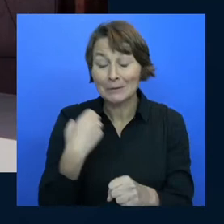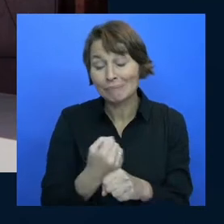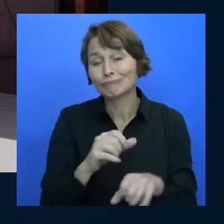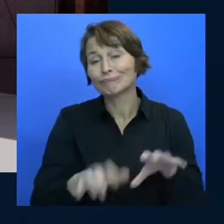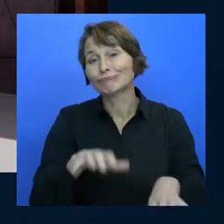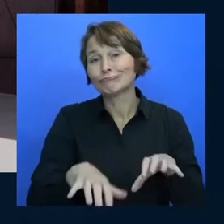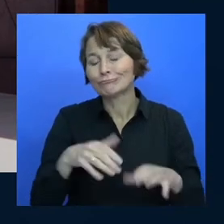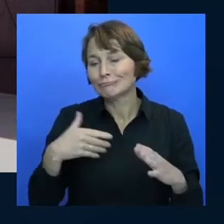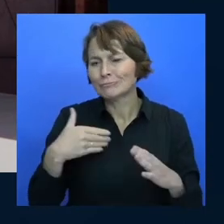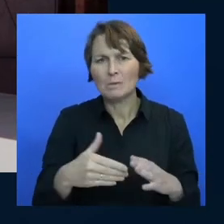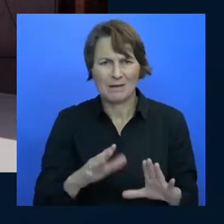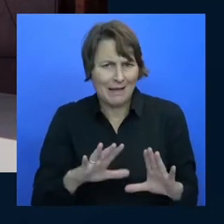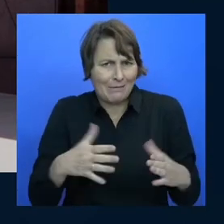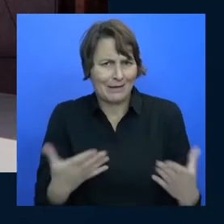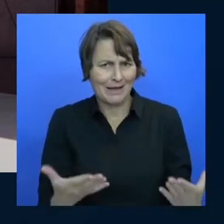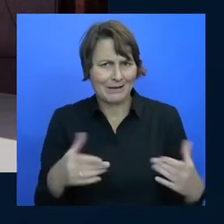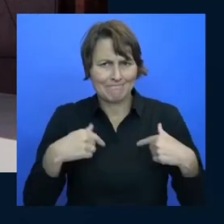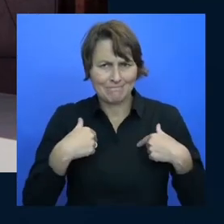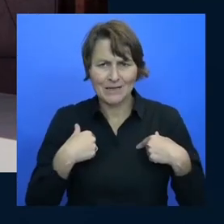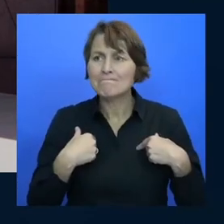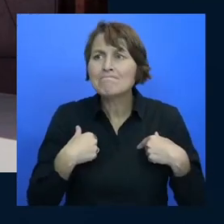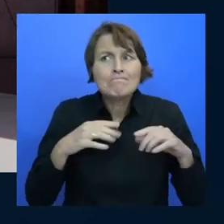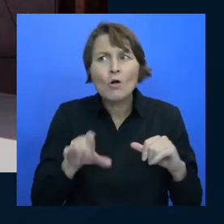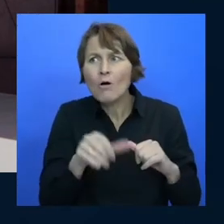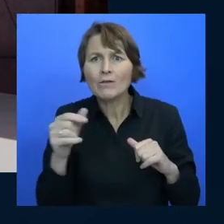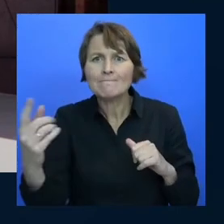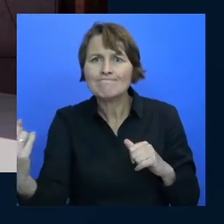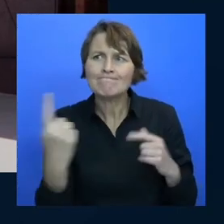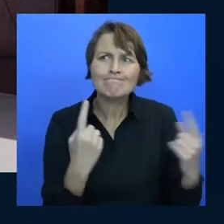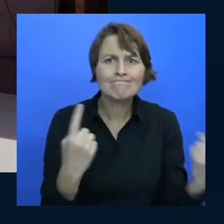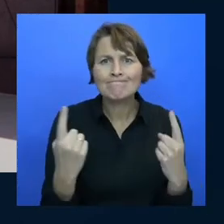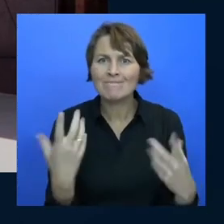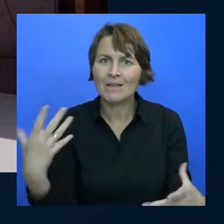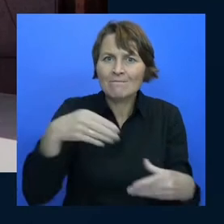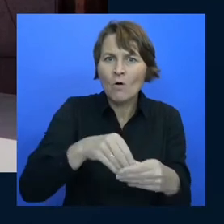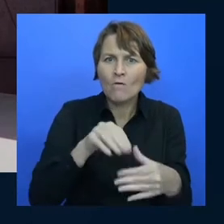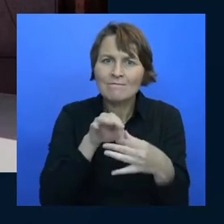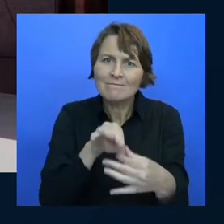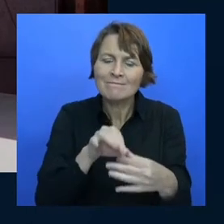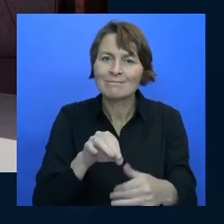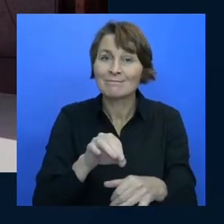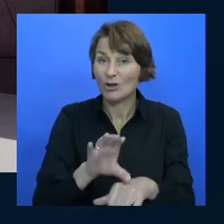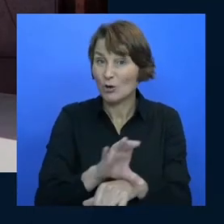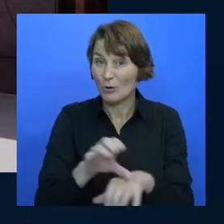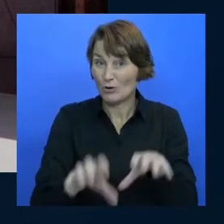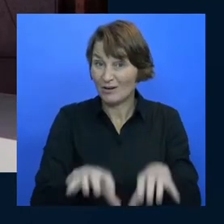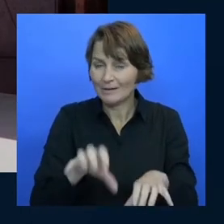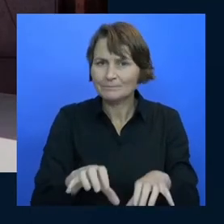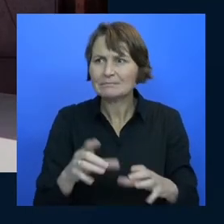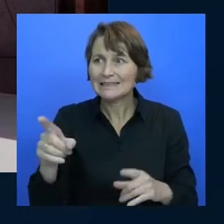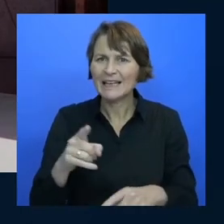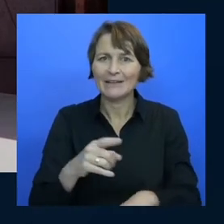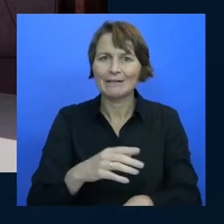how can I enable people to get into computers as early as possible and if they're coming in late how can we be as